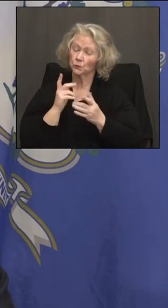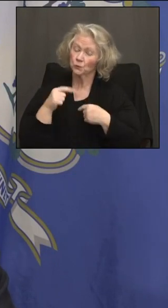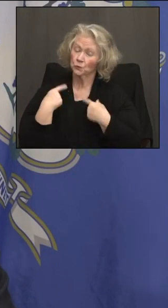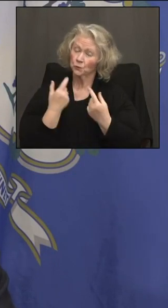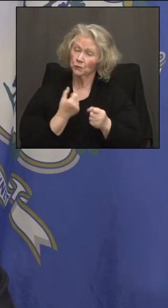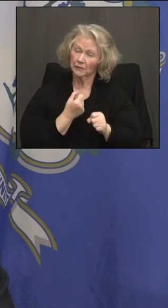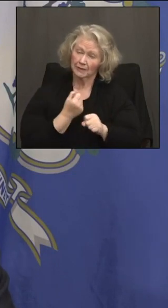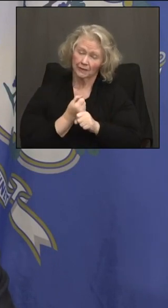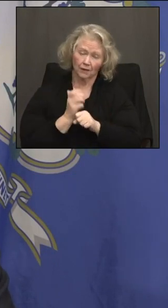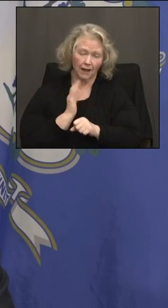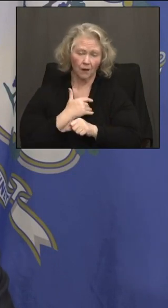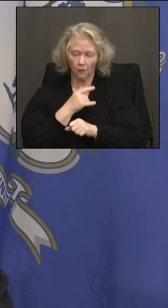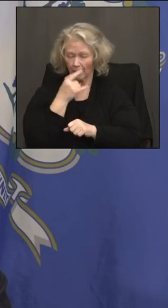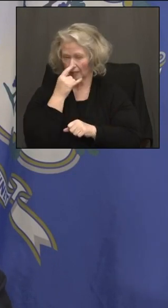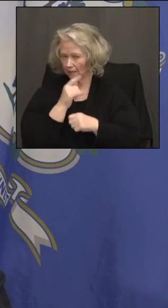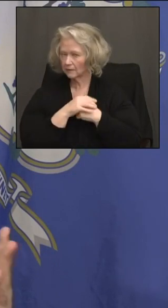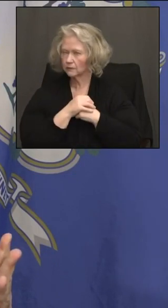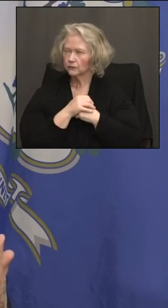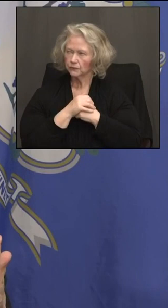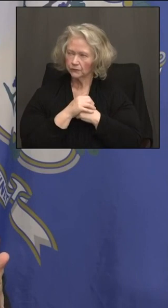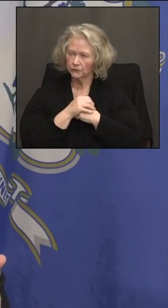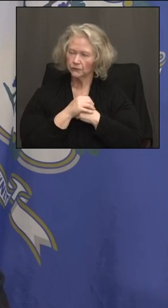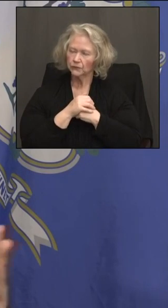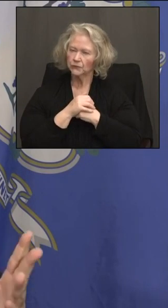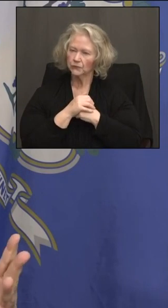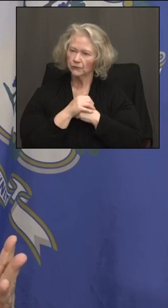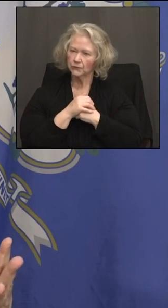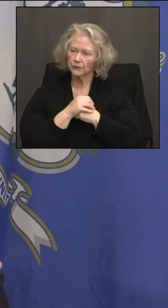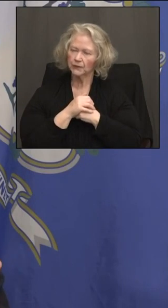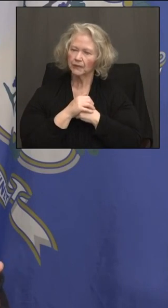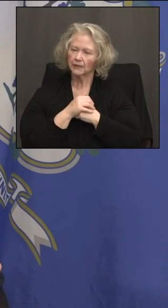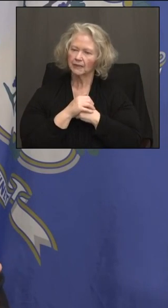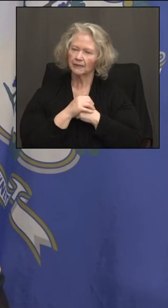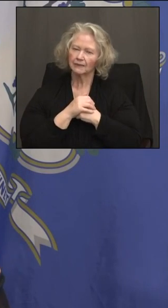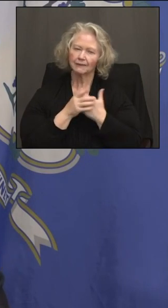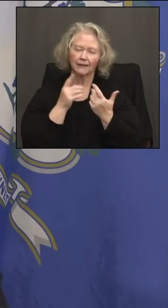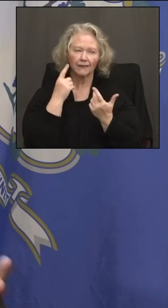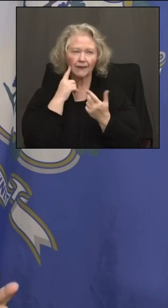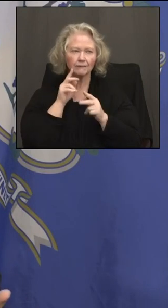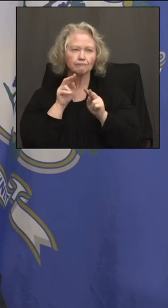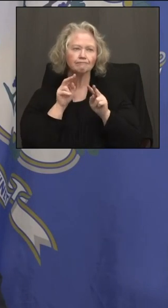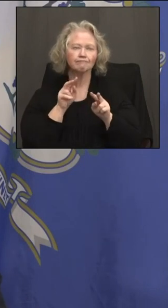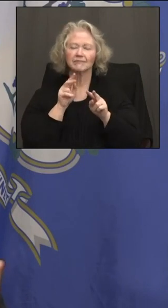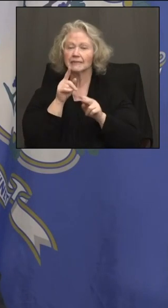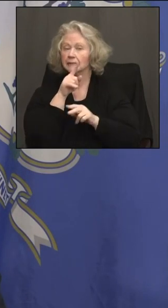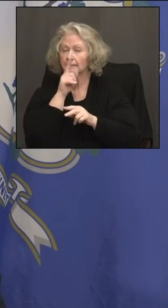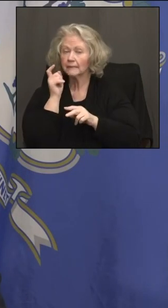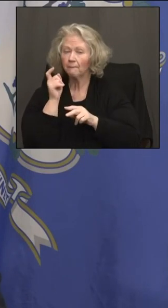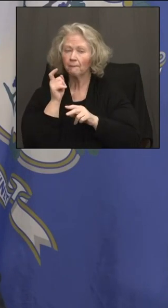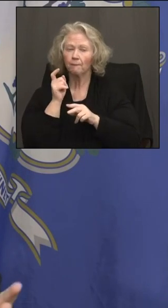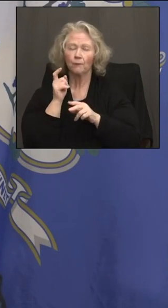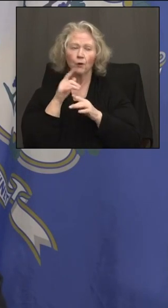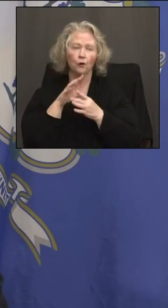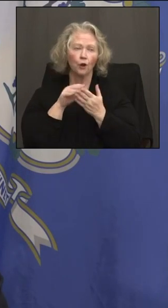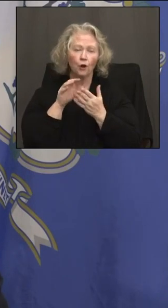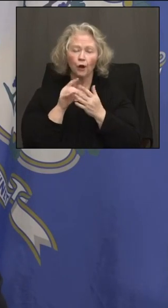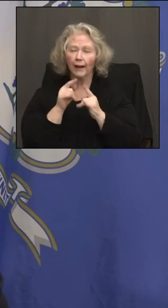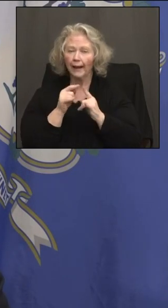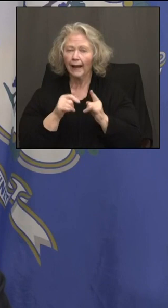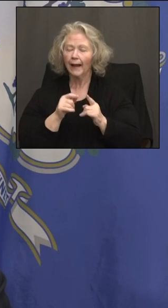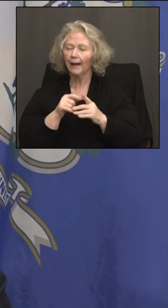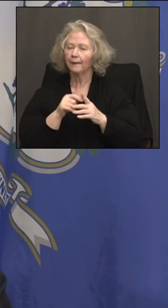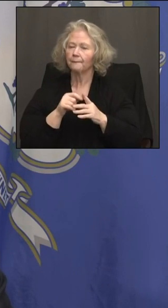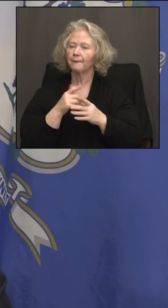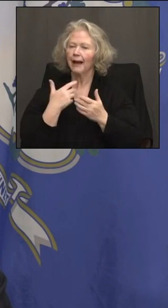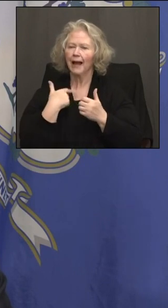lot of our kids. We've been thinking about the, you know, summer learning camps, thinking about how we work with groups like the Boys and